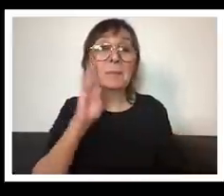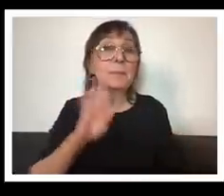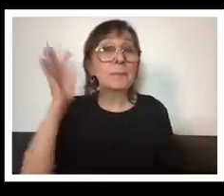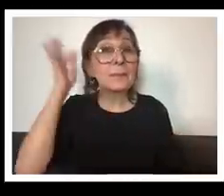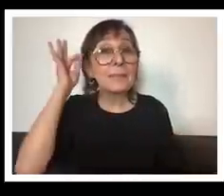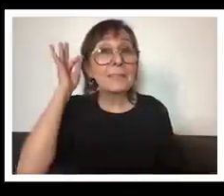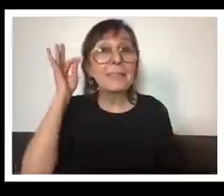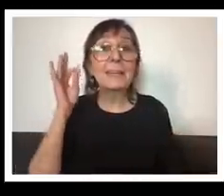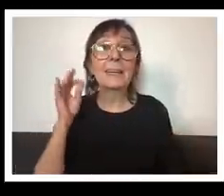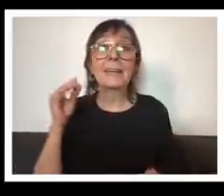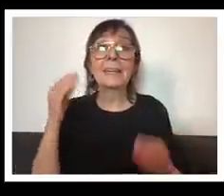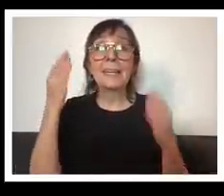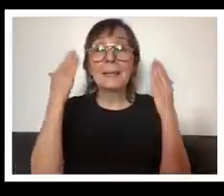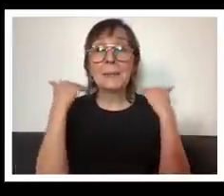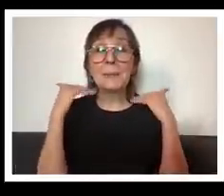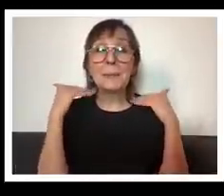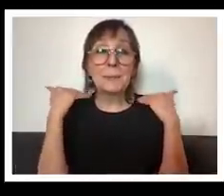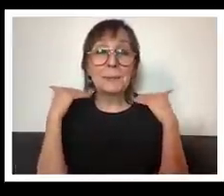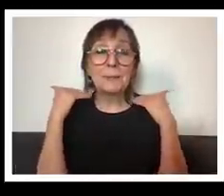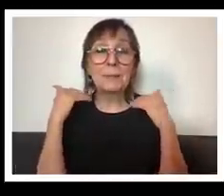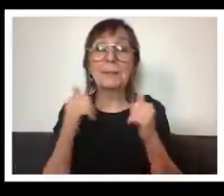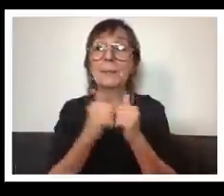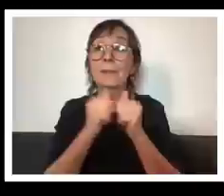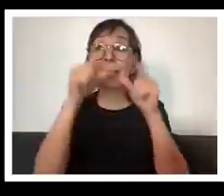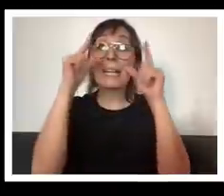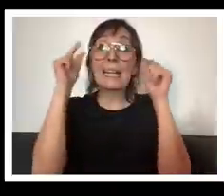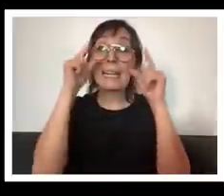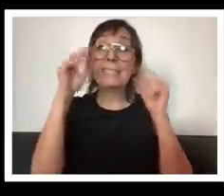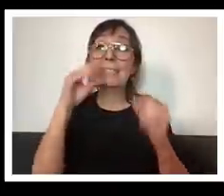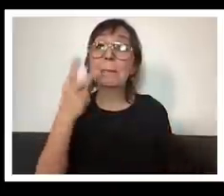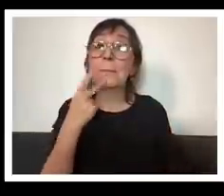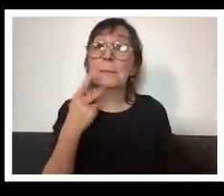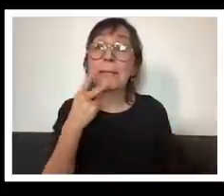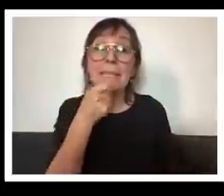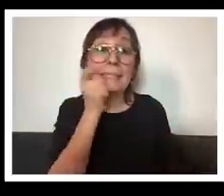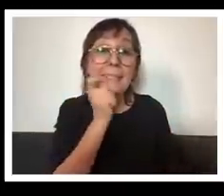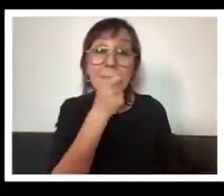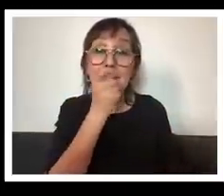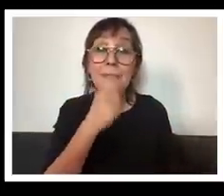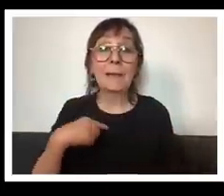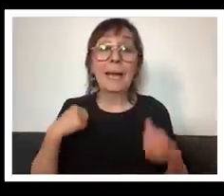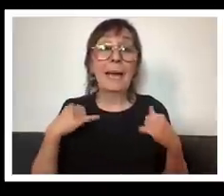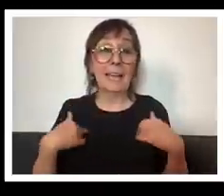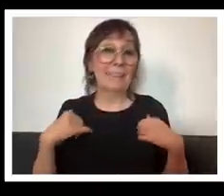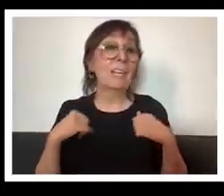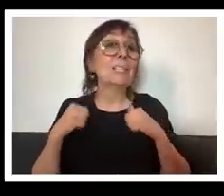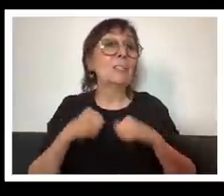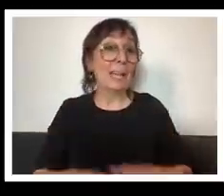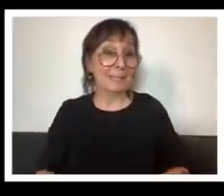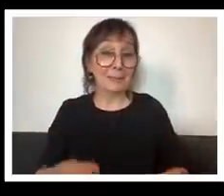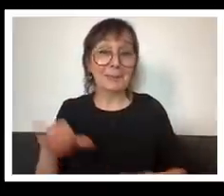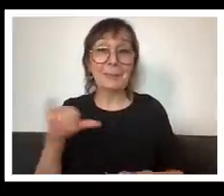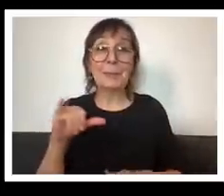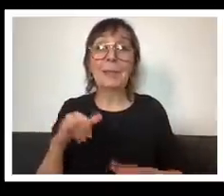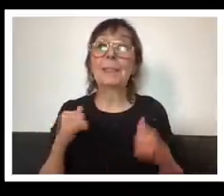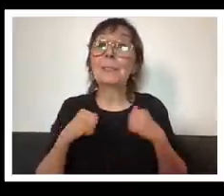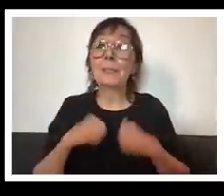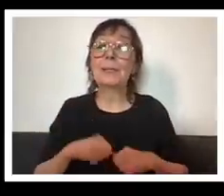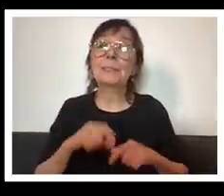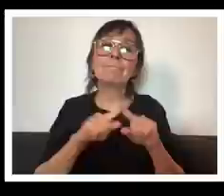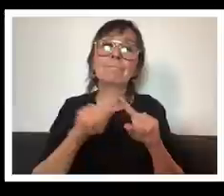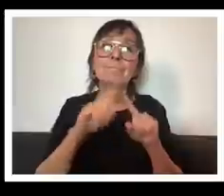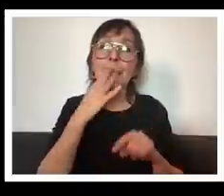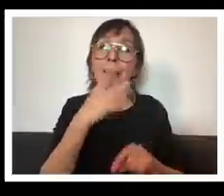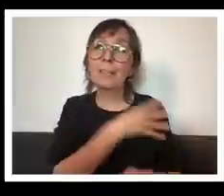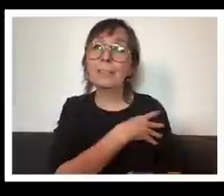a little below my shoulders with glasses and pink lipstick i'm wearing a suit jacket which is multiple color